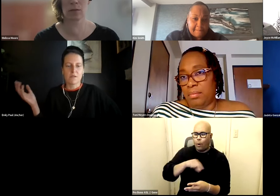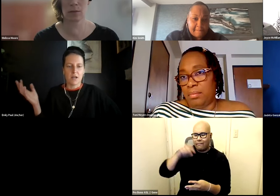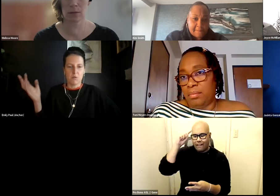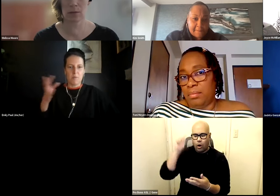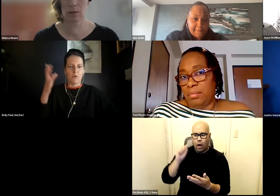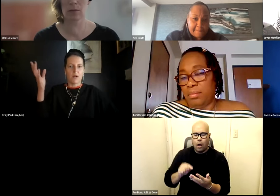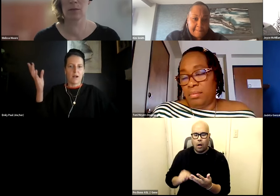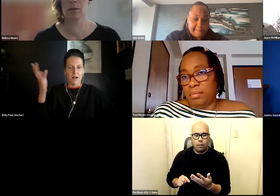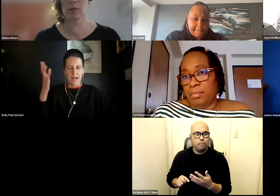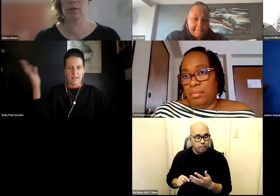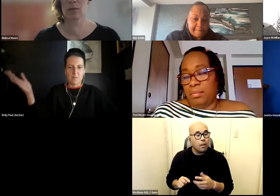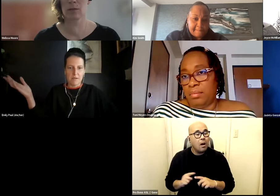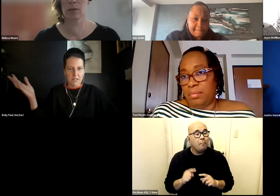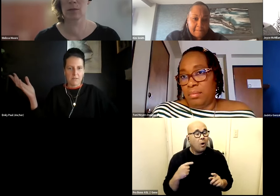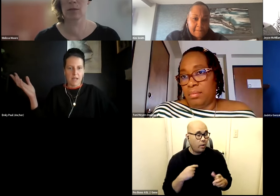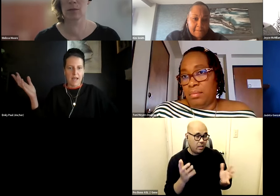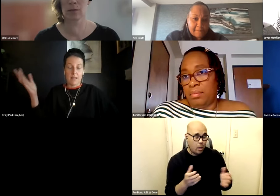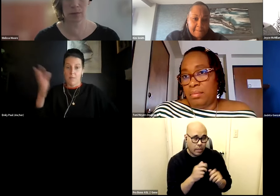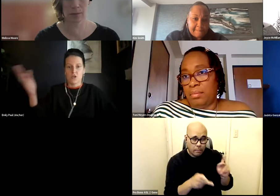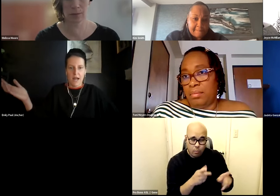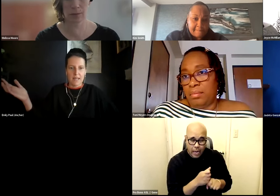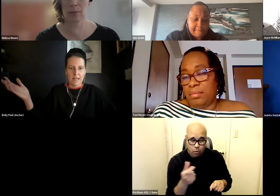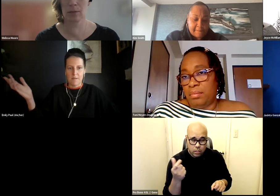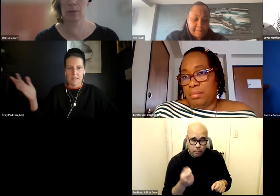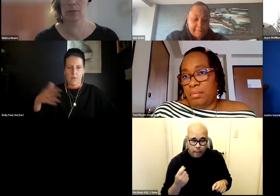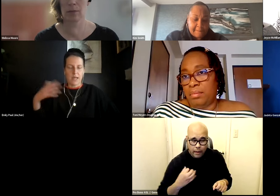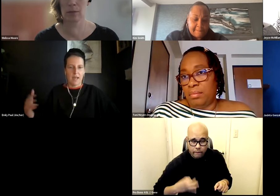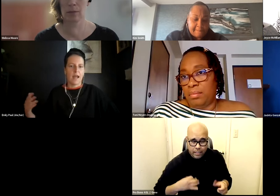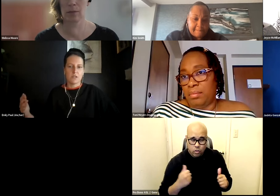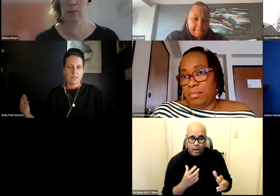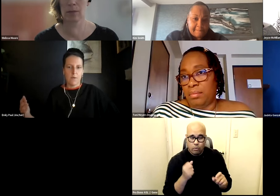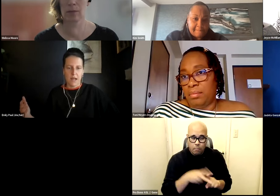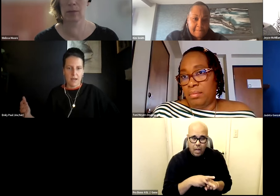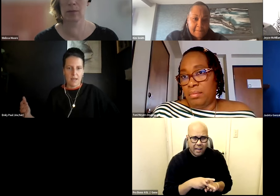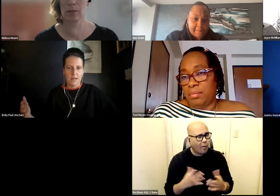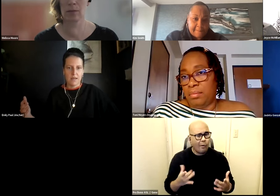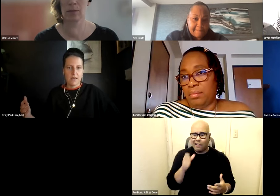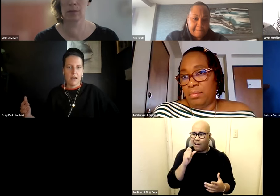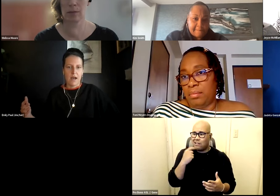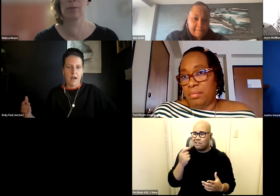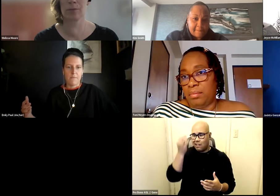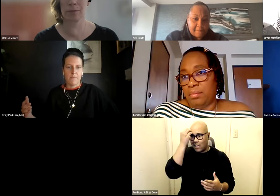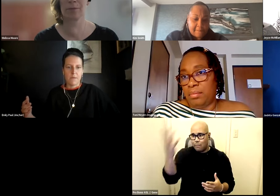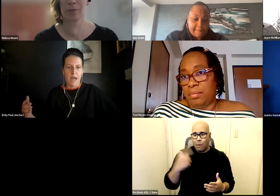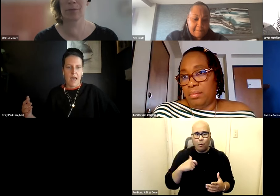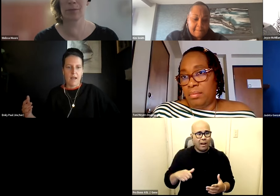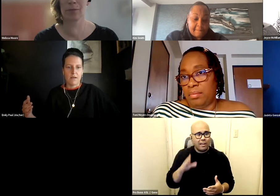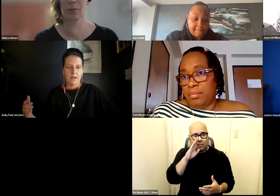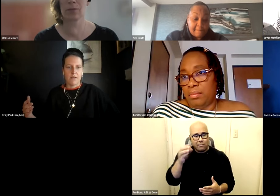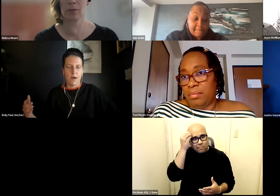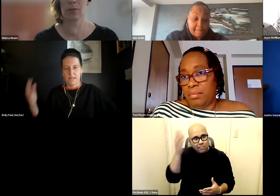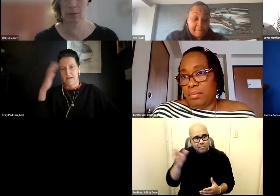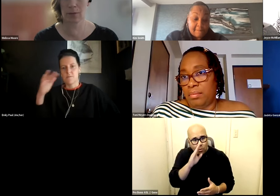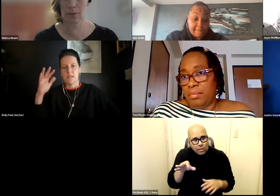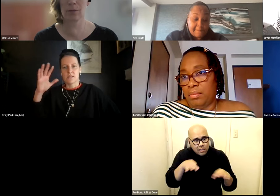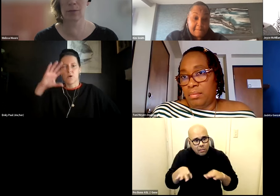when we've talked with people who are getting these benefits and relying on them or trying to get them it's like why can't i just say what i need um and